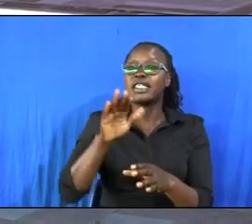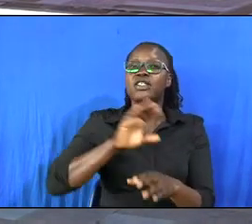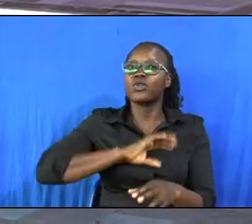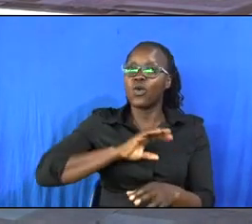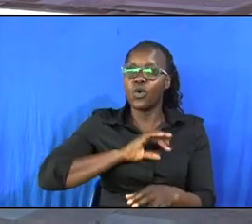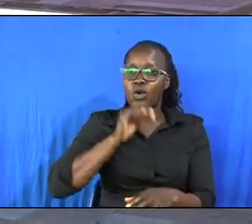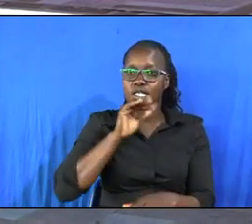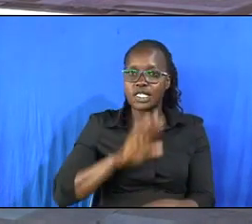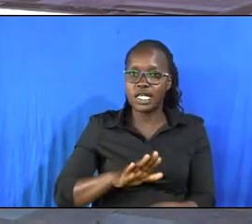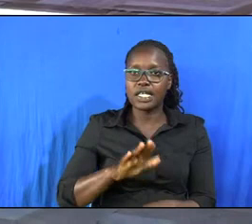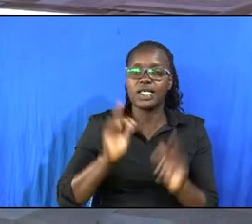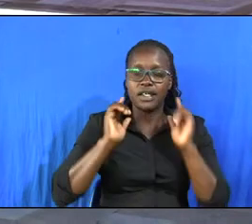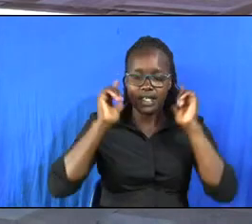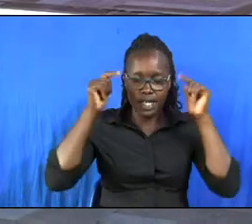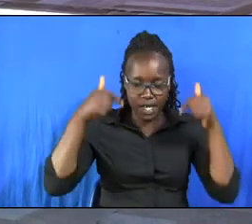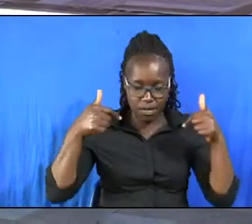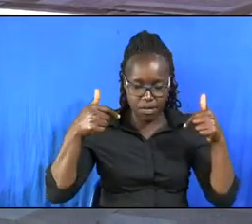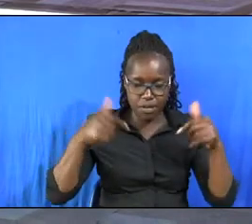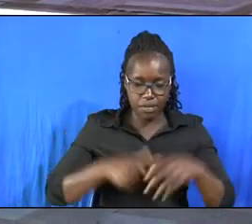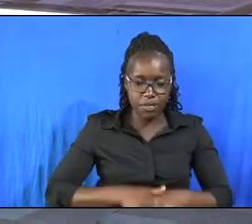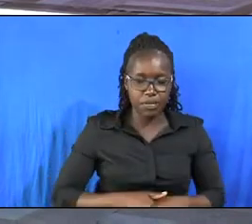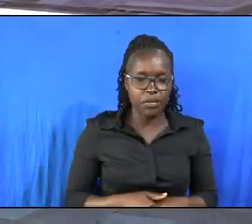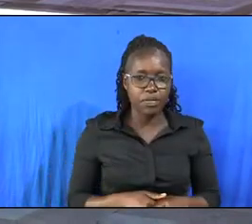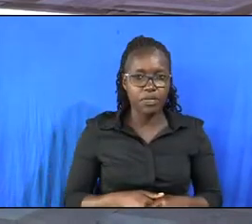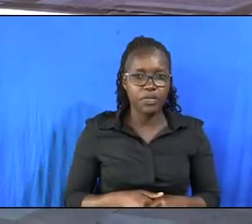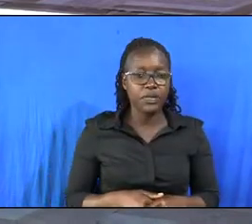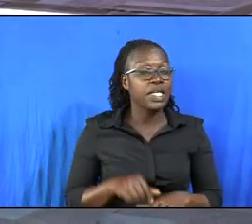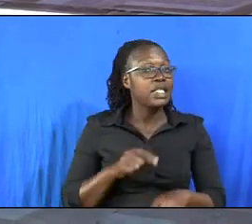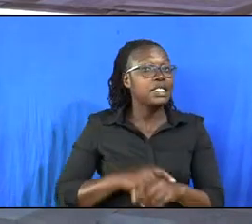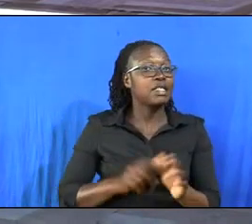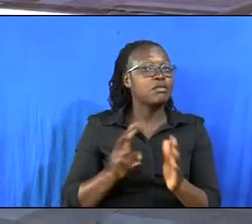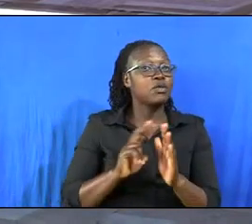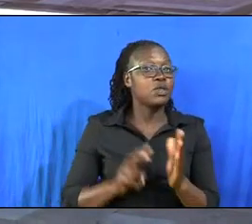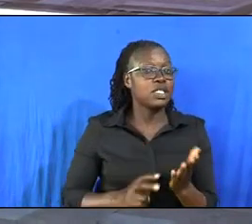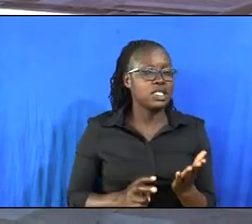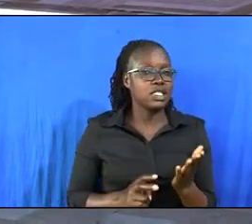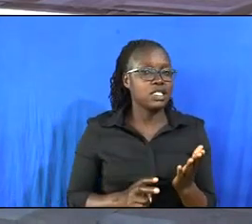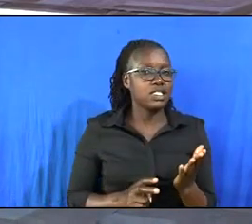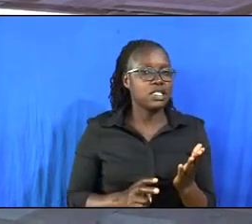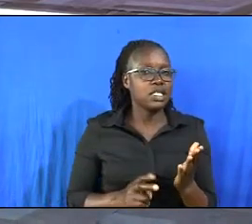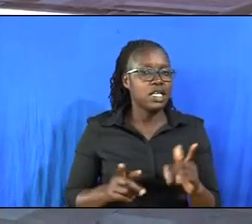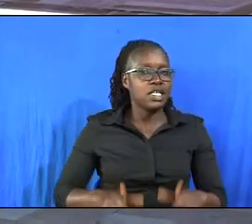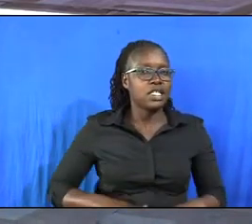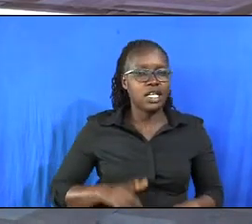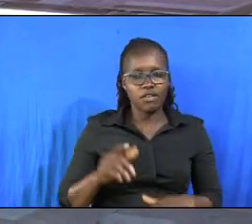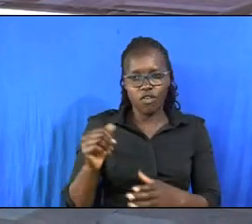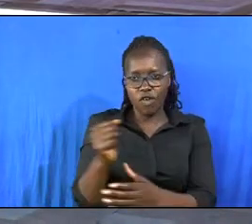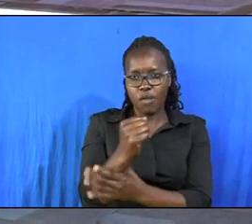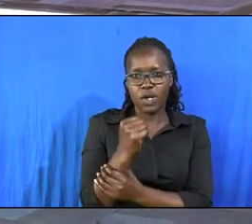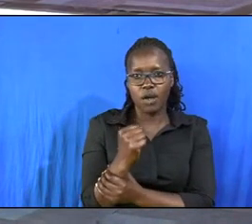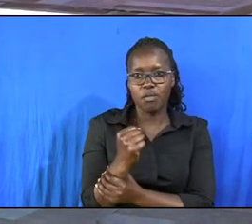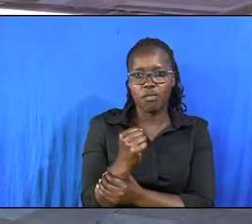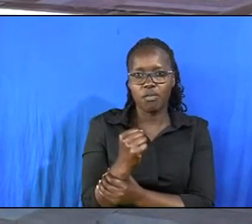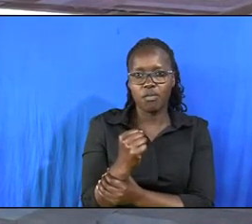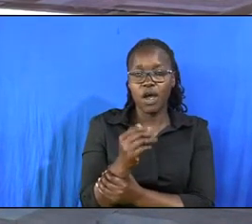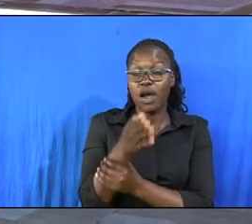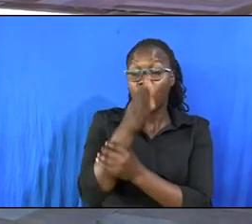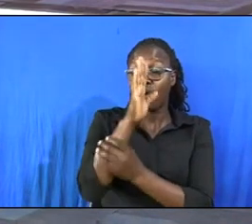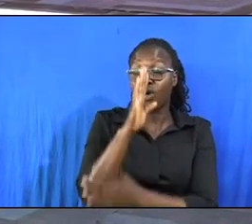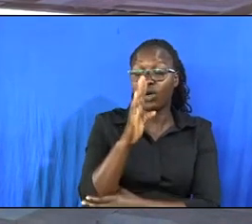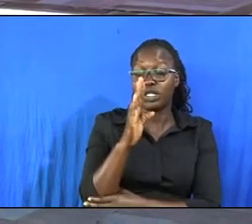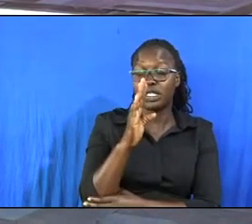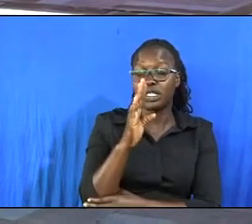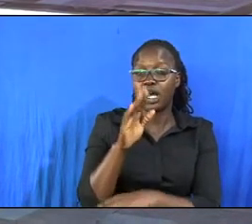own son the lamb when we look at life or the life of abraham god